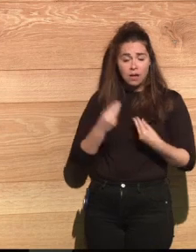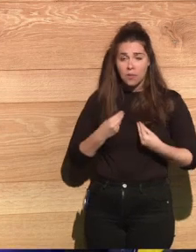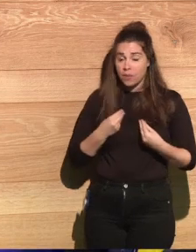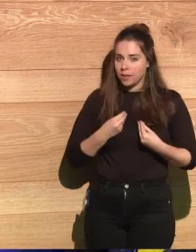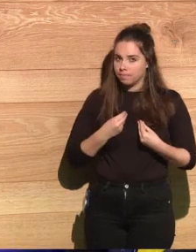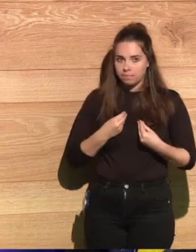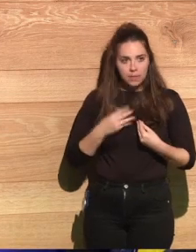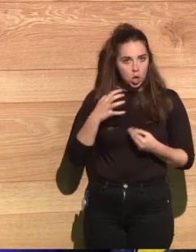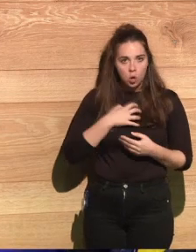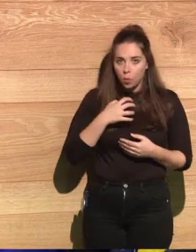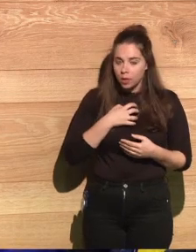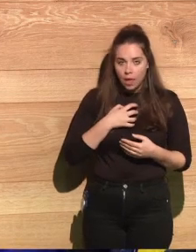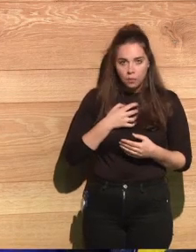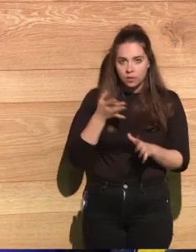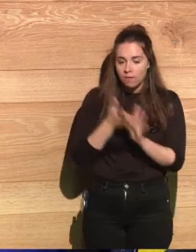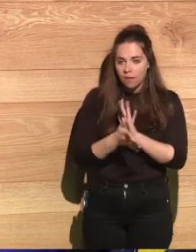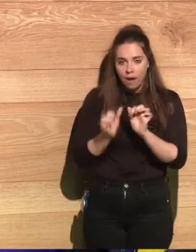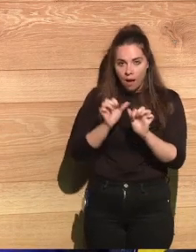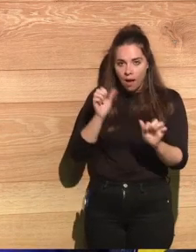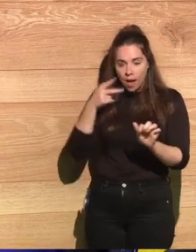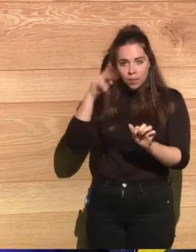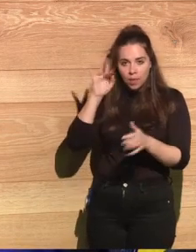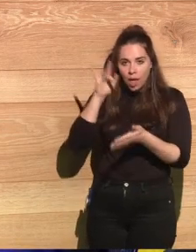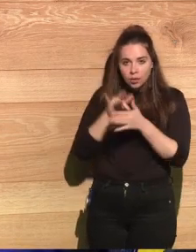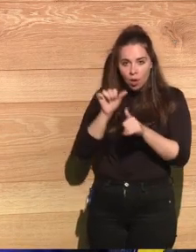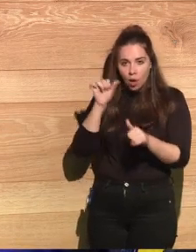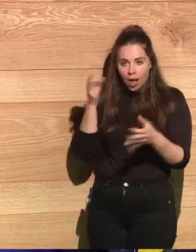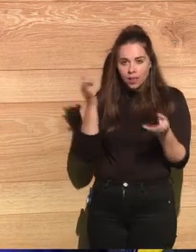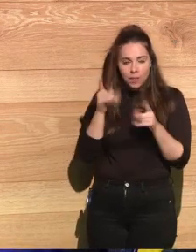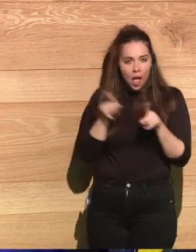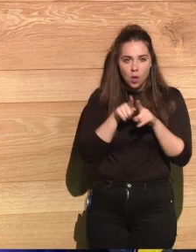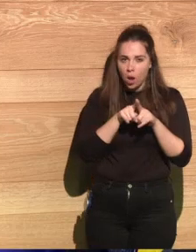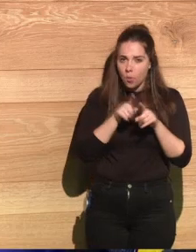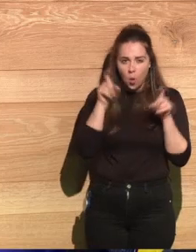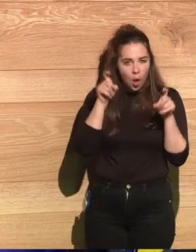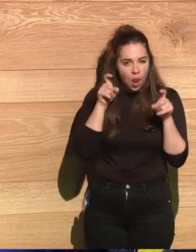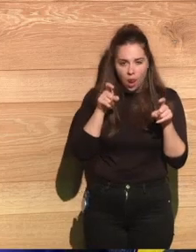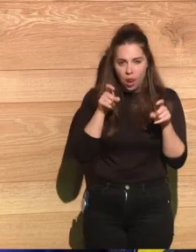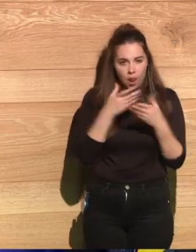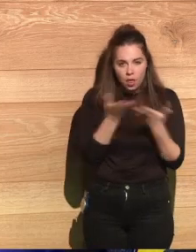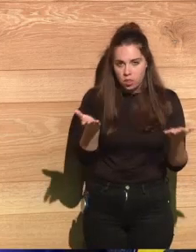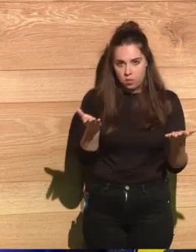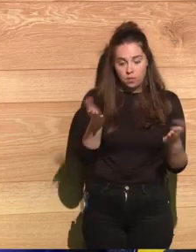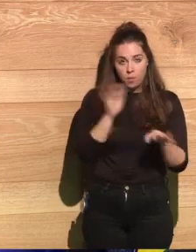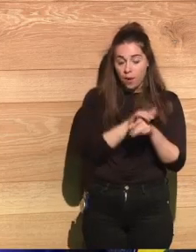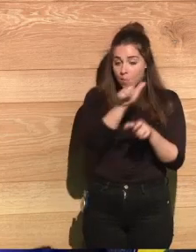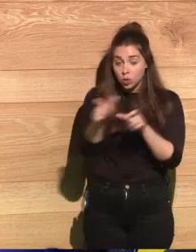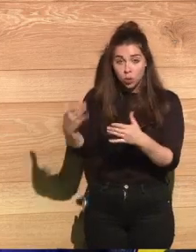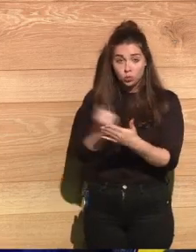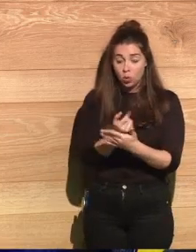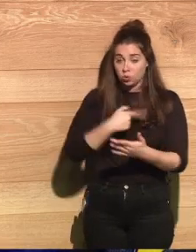all of humanity. We have to keep talking about it.